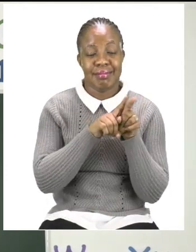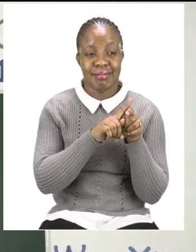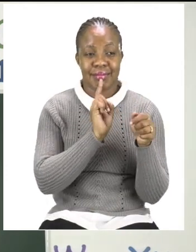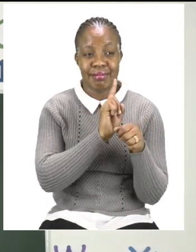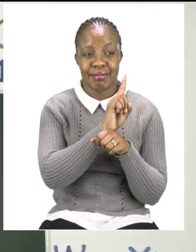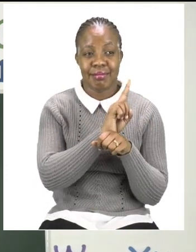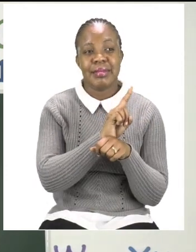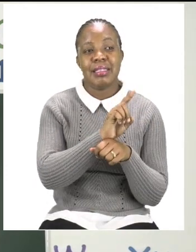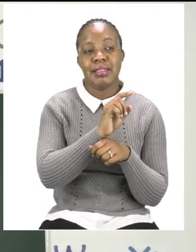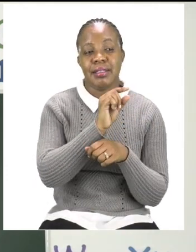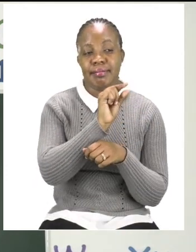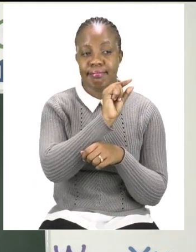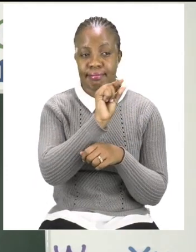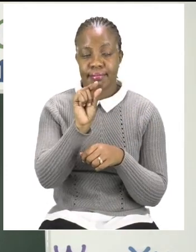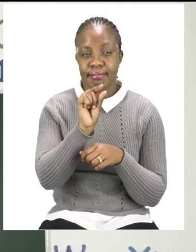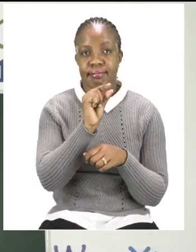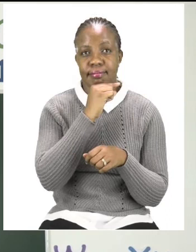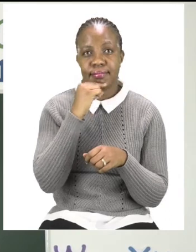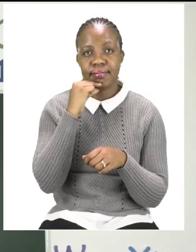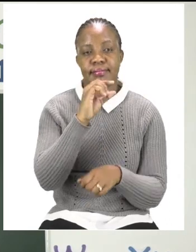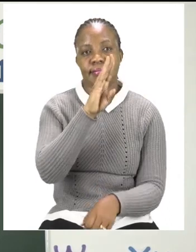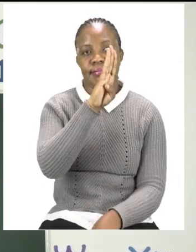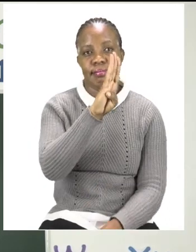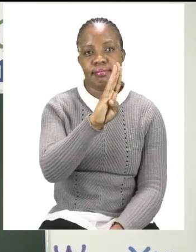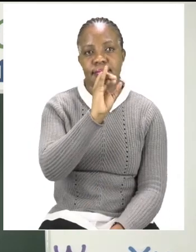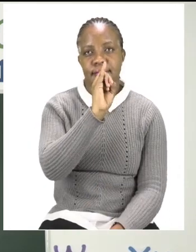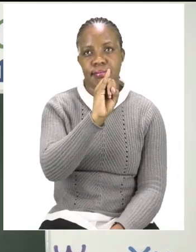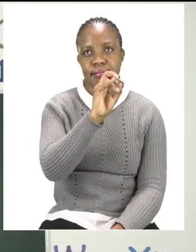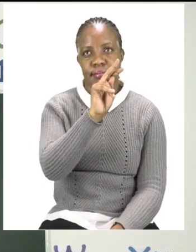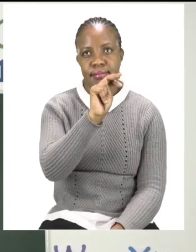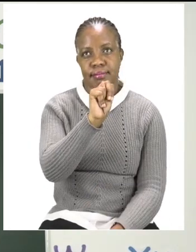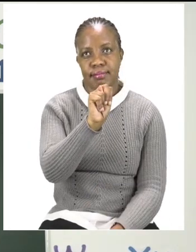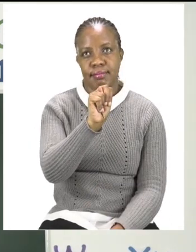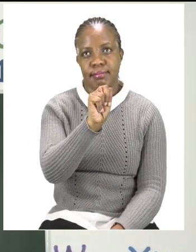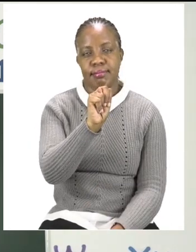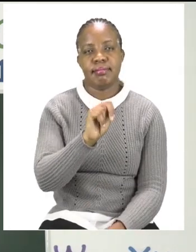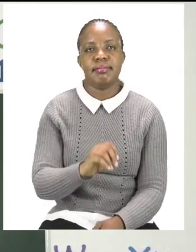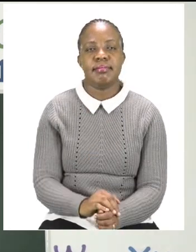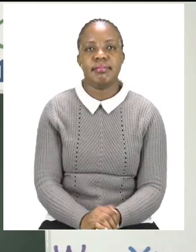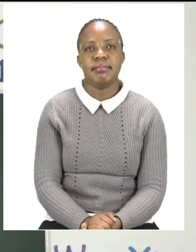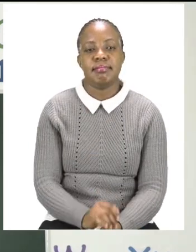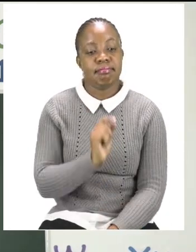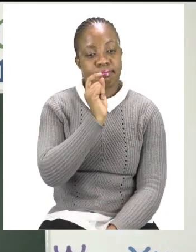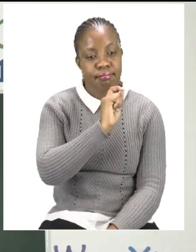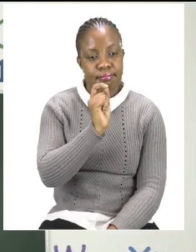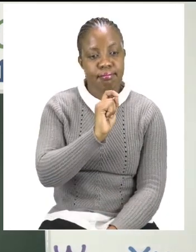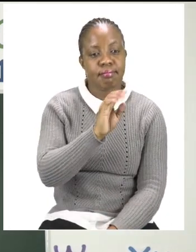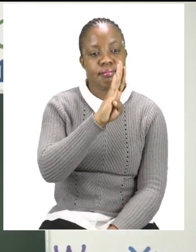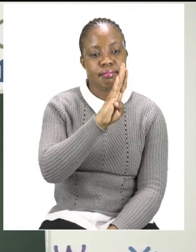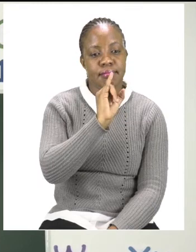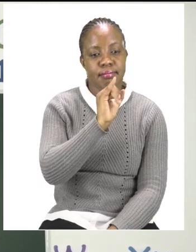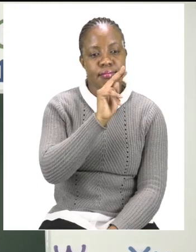-I-N-BIN. So, we are going to write our B. Small letter.